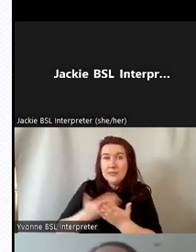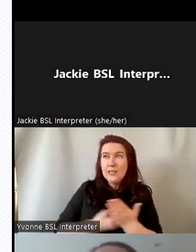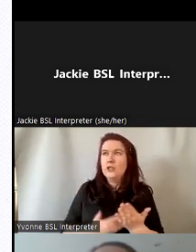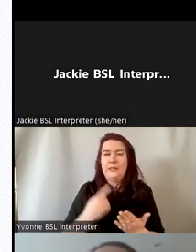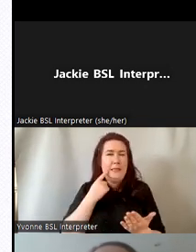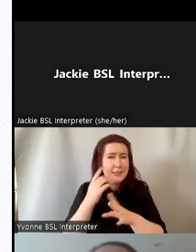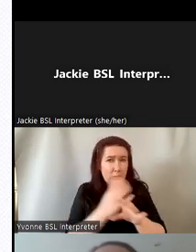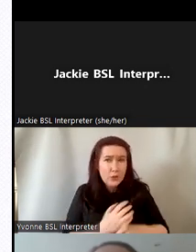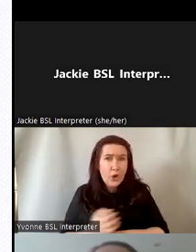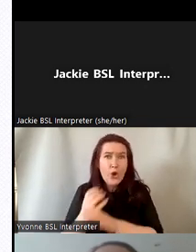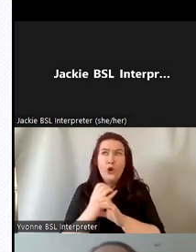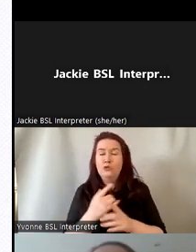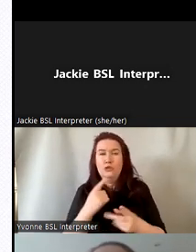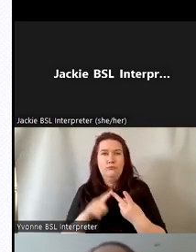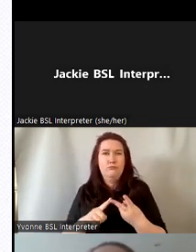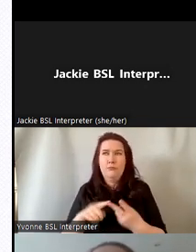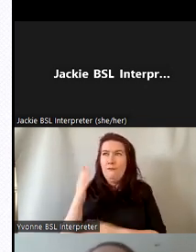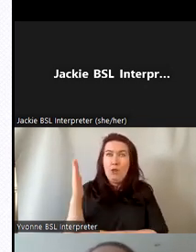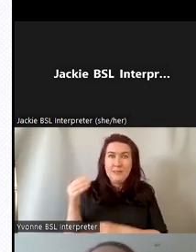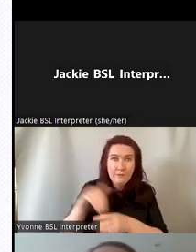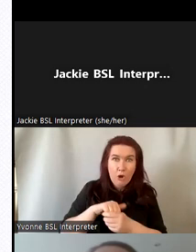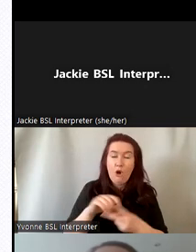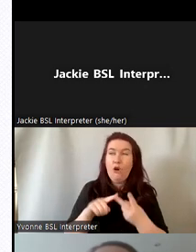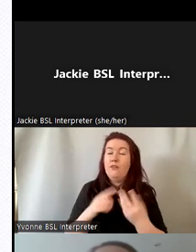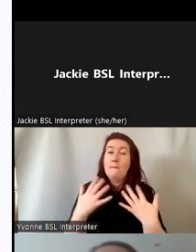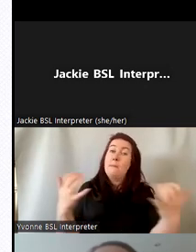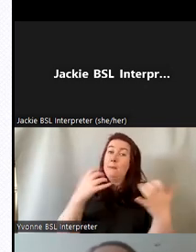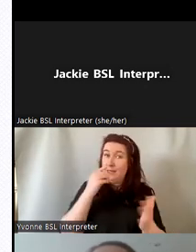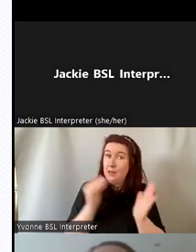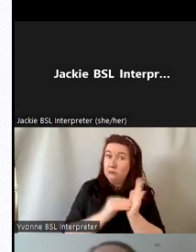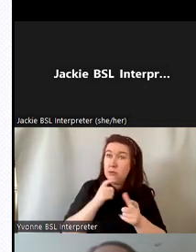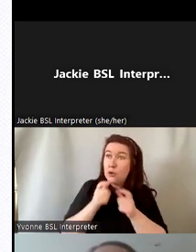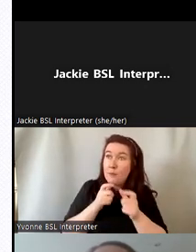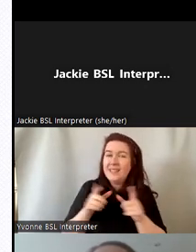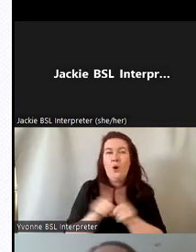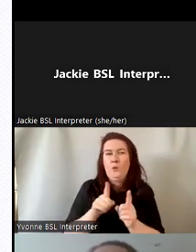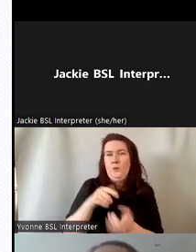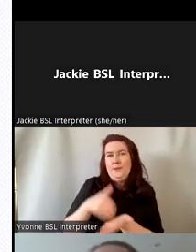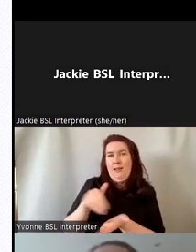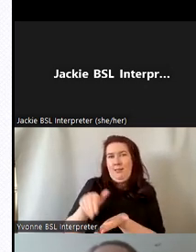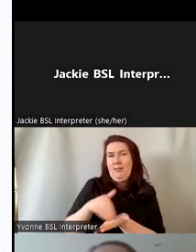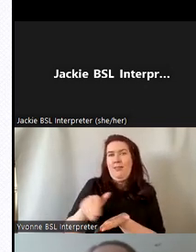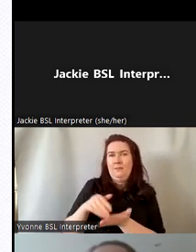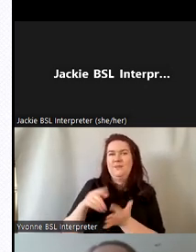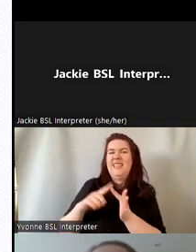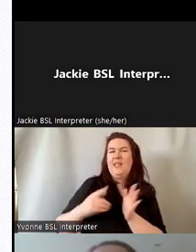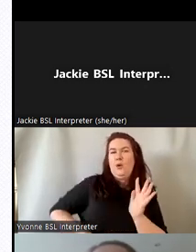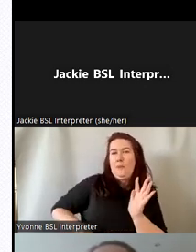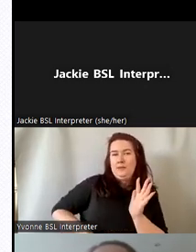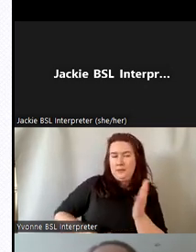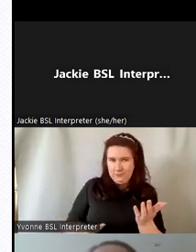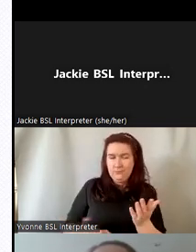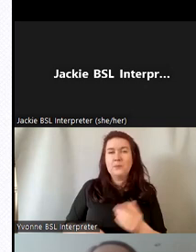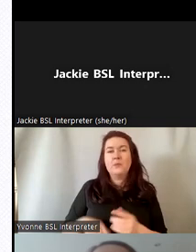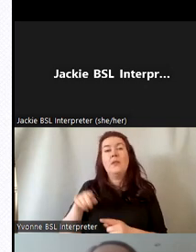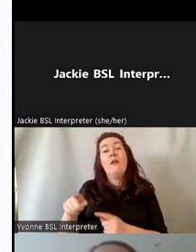engagement for public comment and for e-commerce and crucially ibase were also able